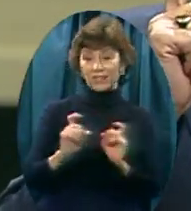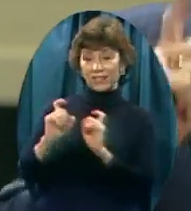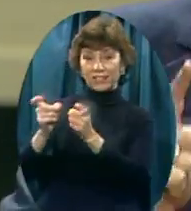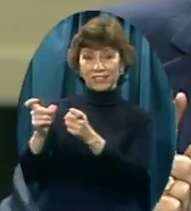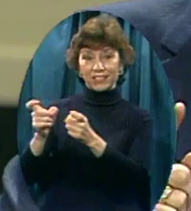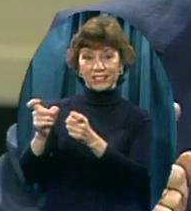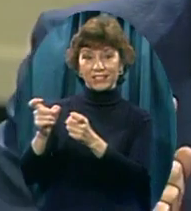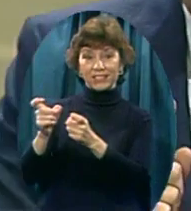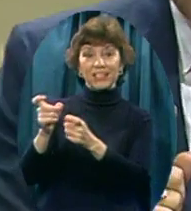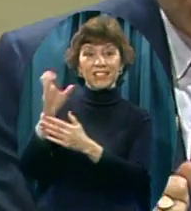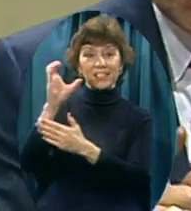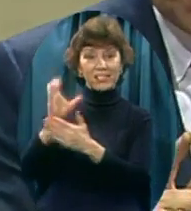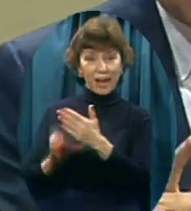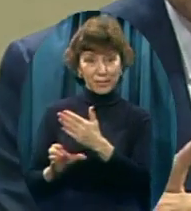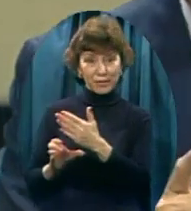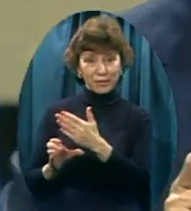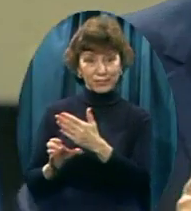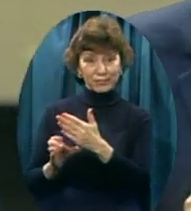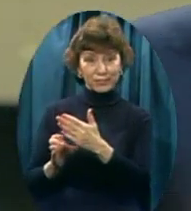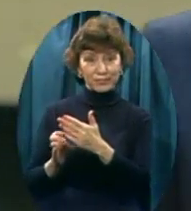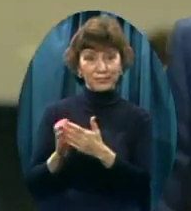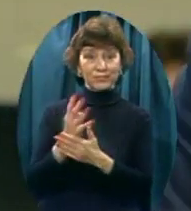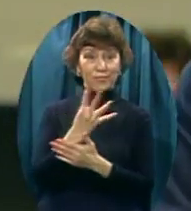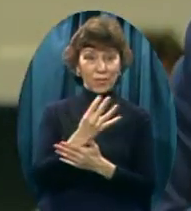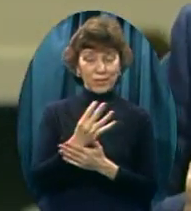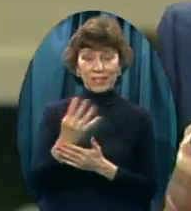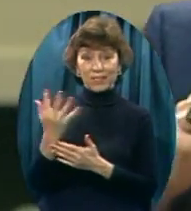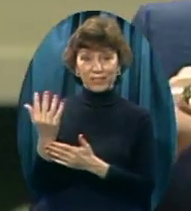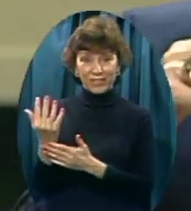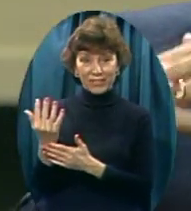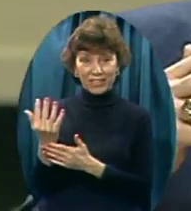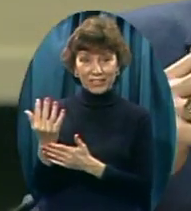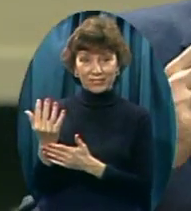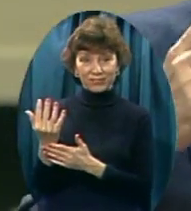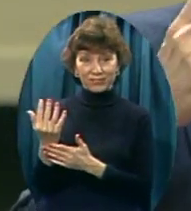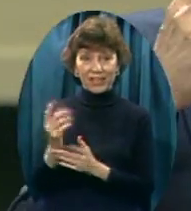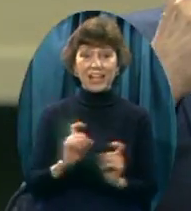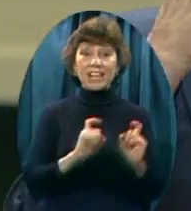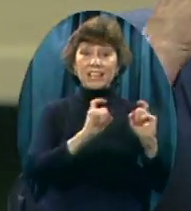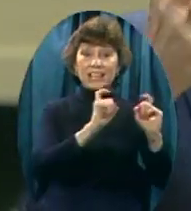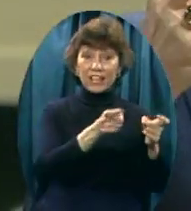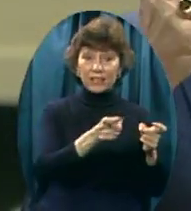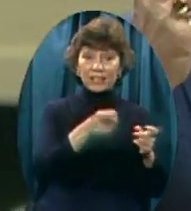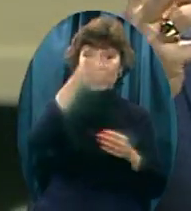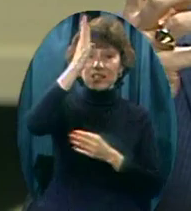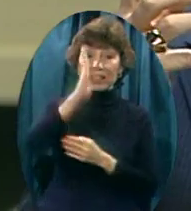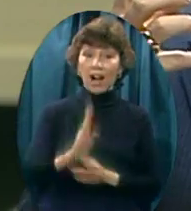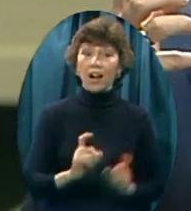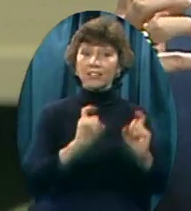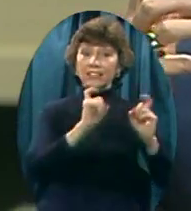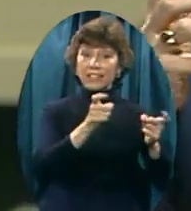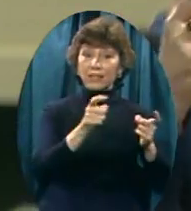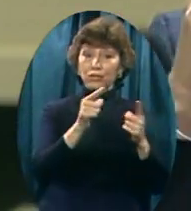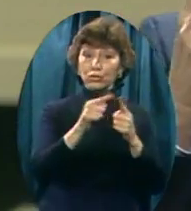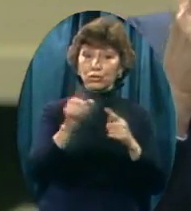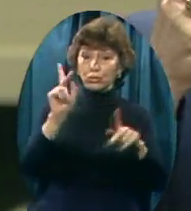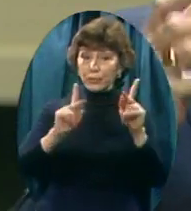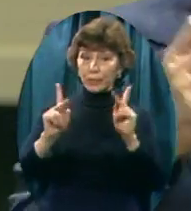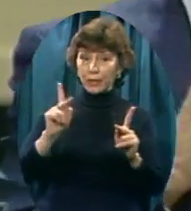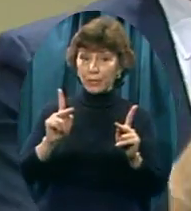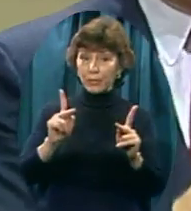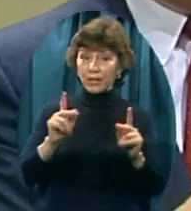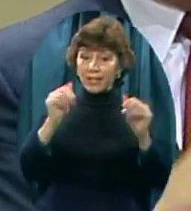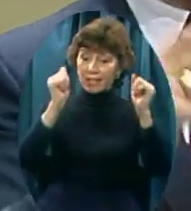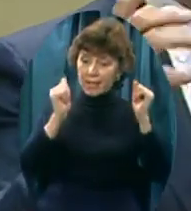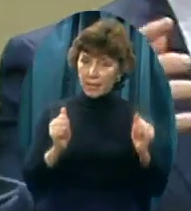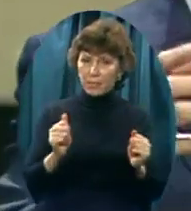This is not coincidental either It's no accident Because gifts God's gifts to man The ability to